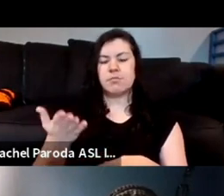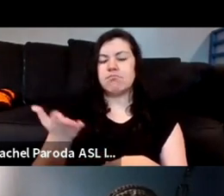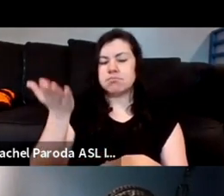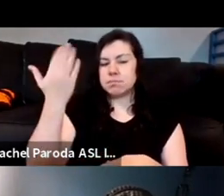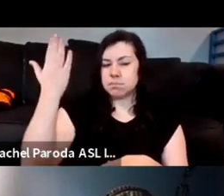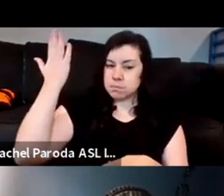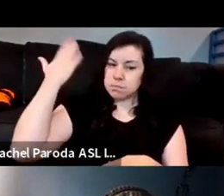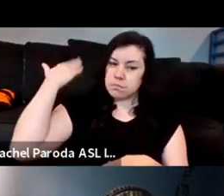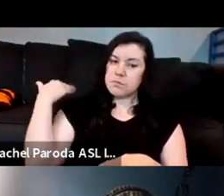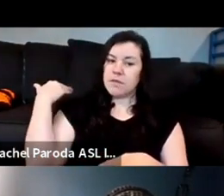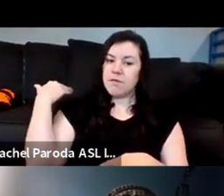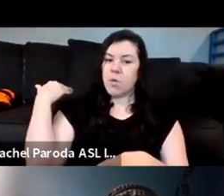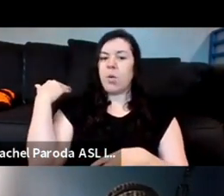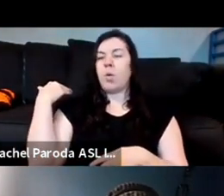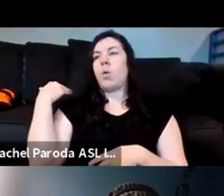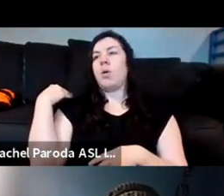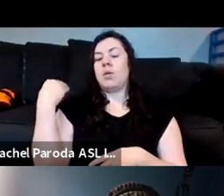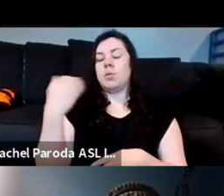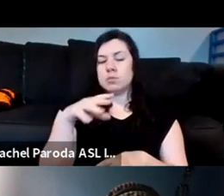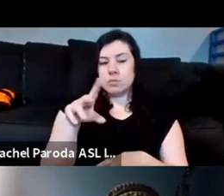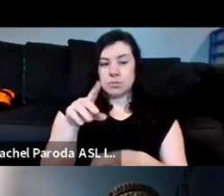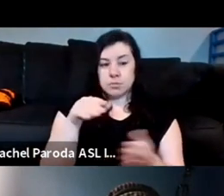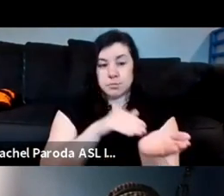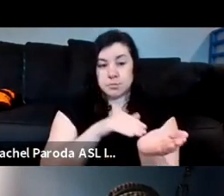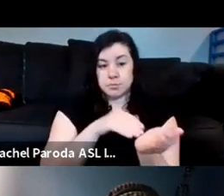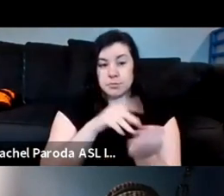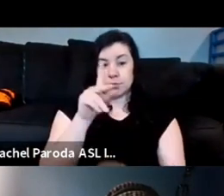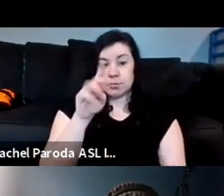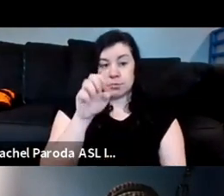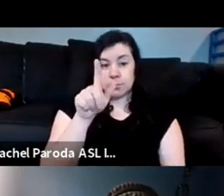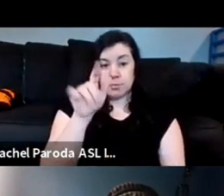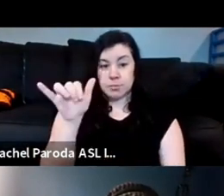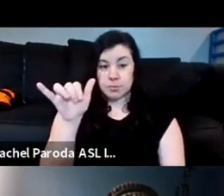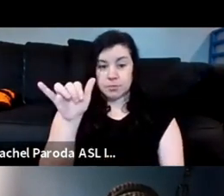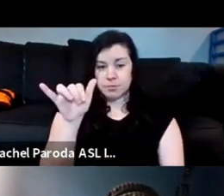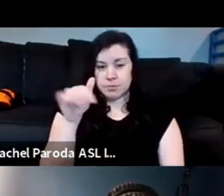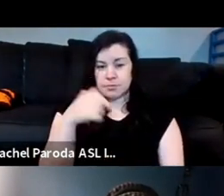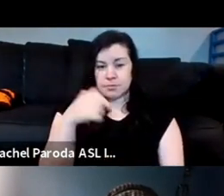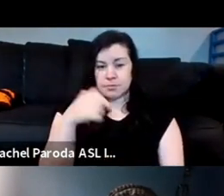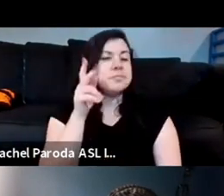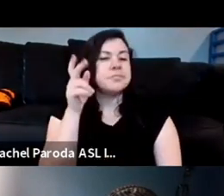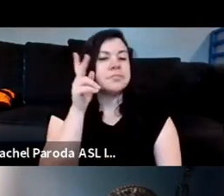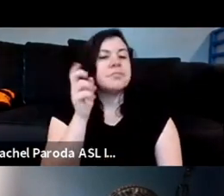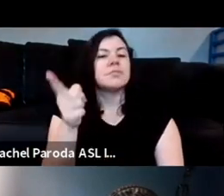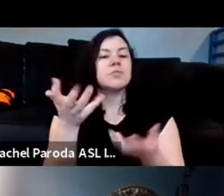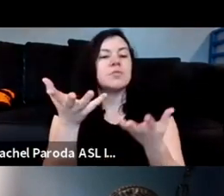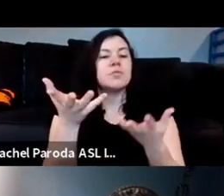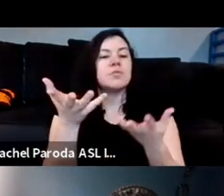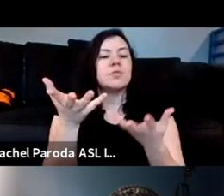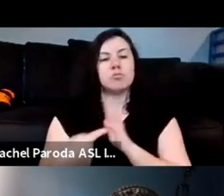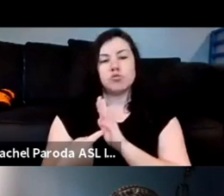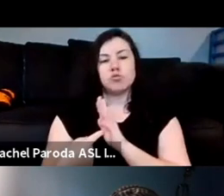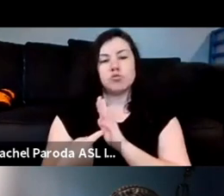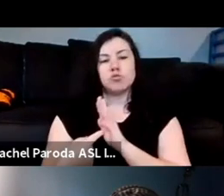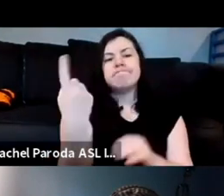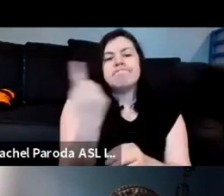you know picking up on dr kelly's um about trying to show something different you